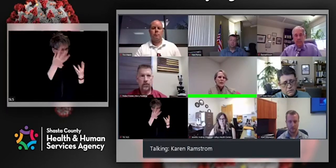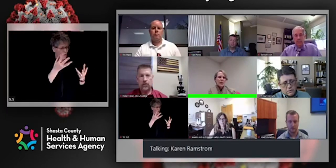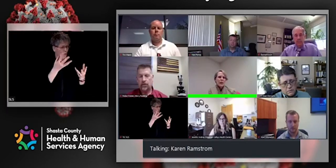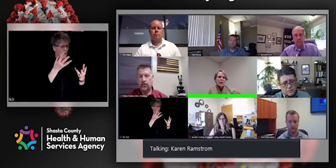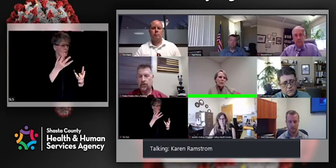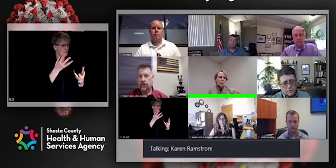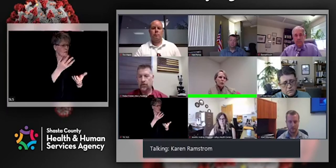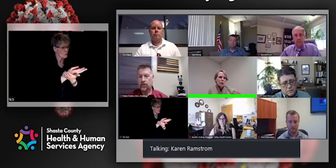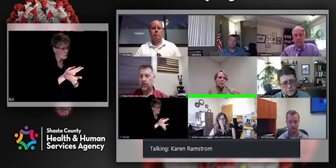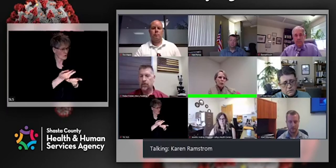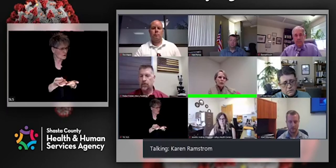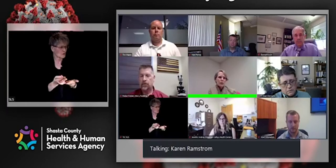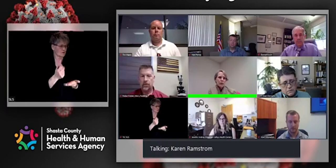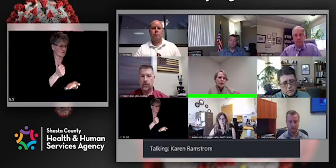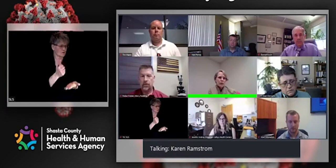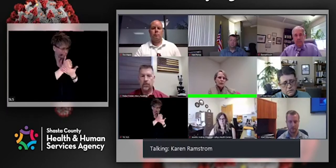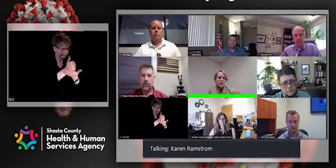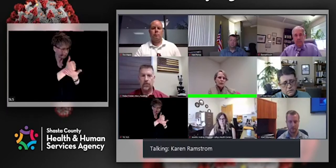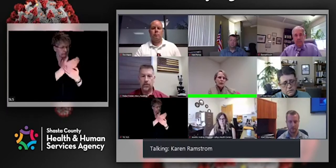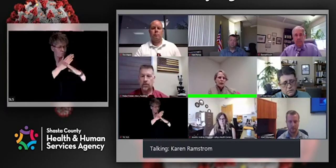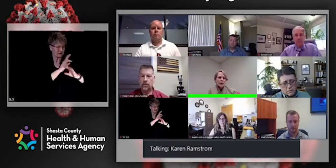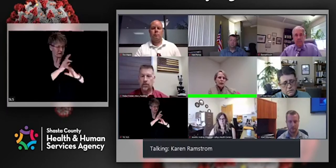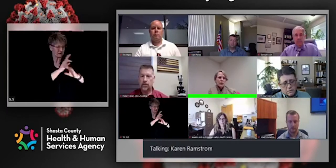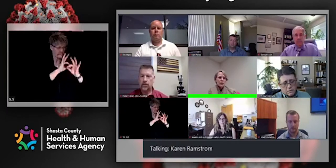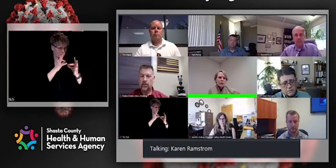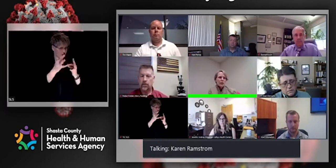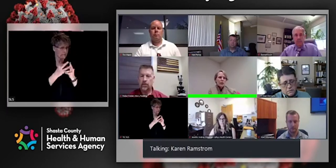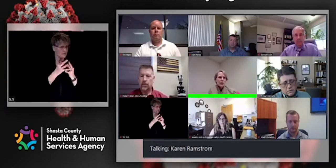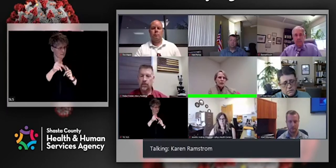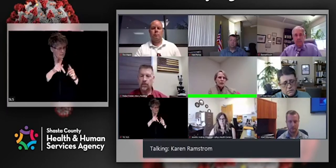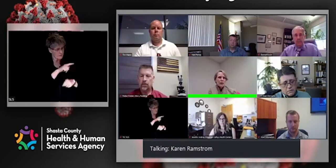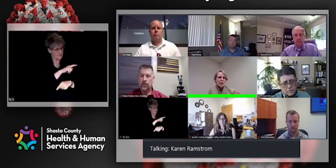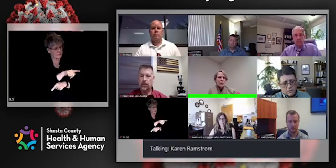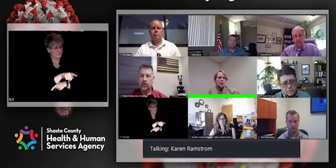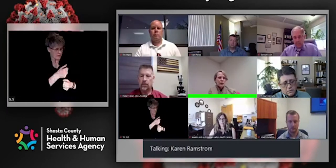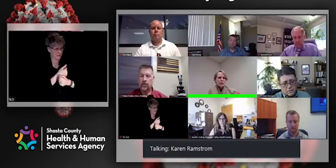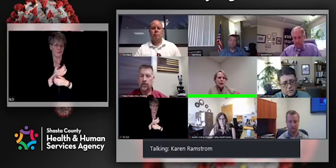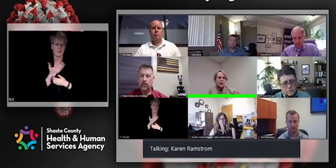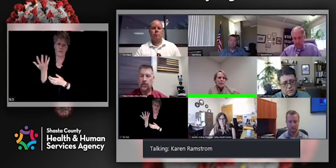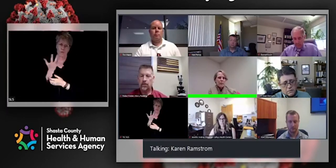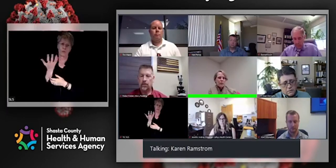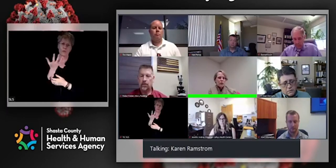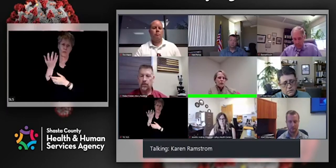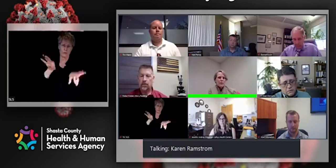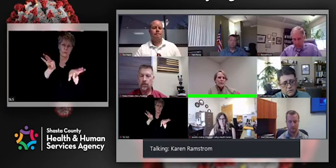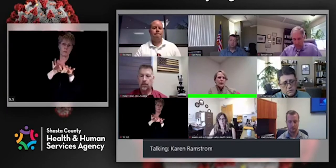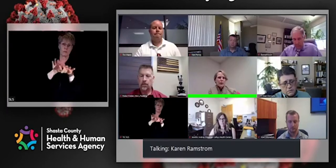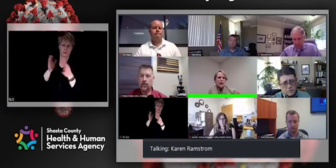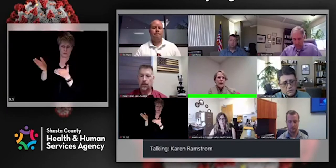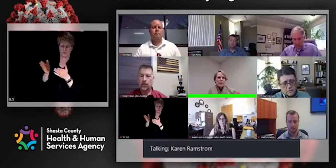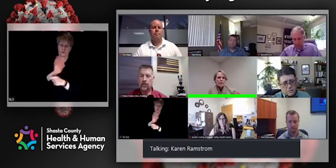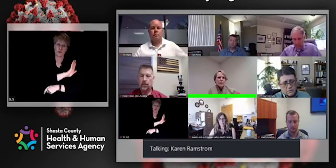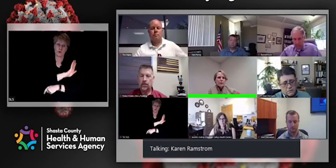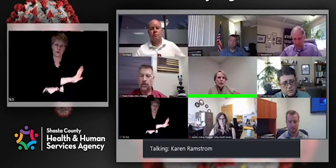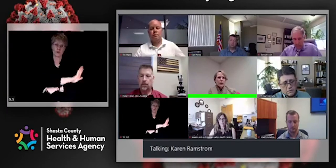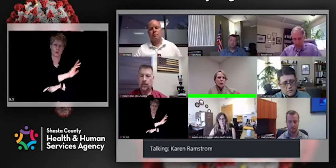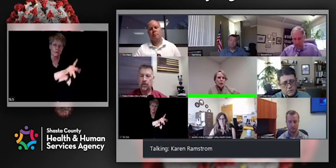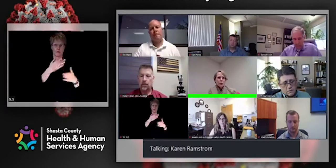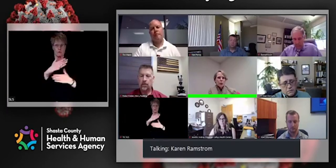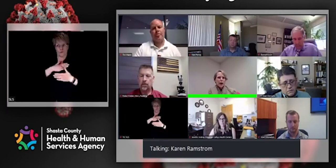loved ones is really important service. And those individuals, I think appreciate it very, very much. Um,